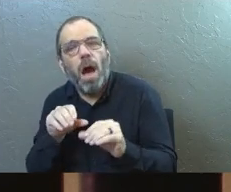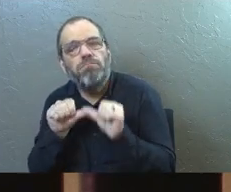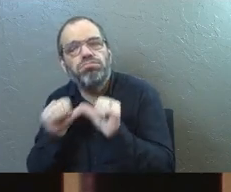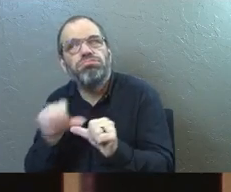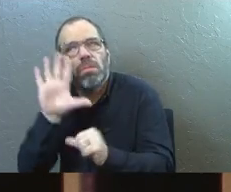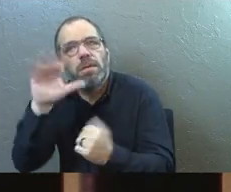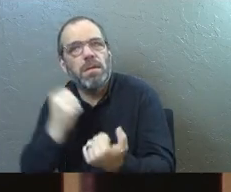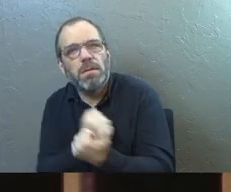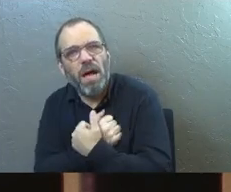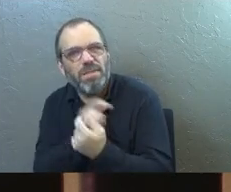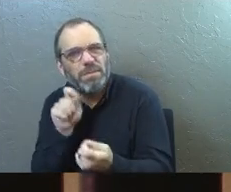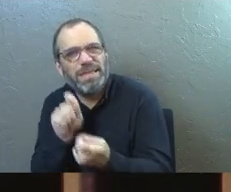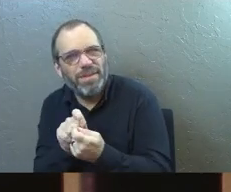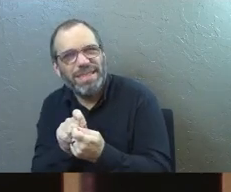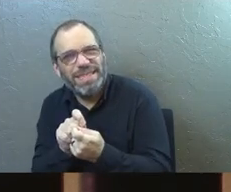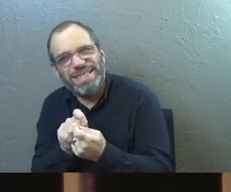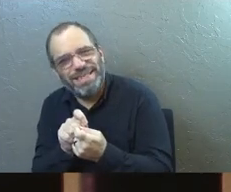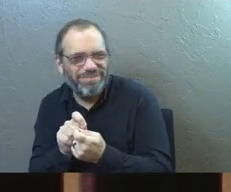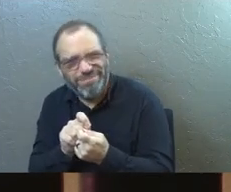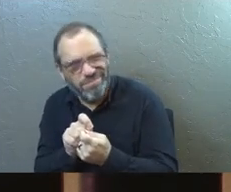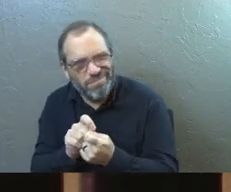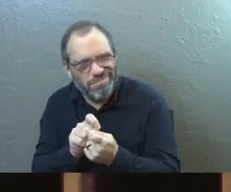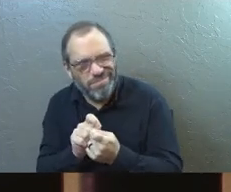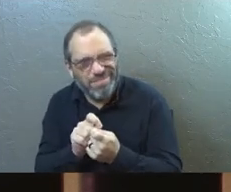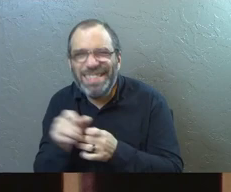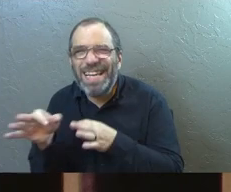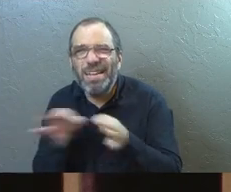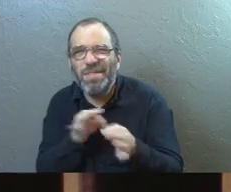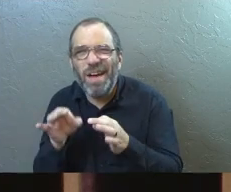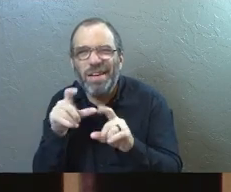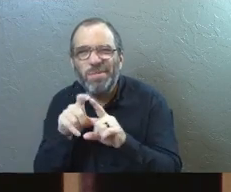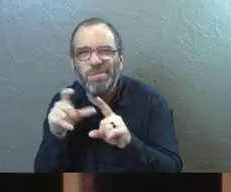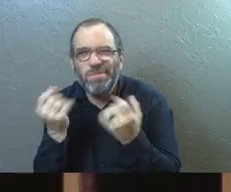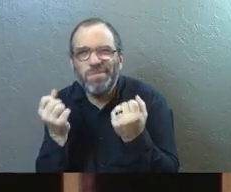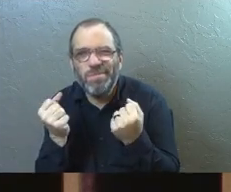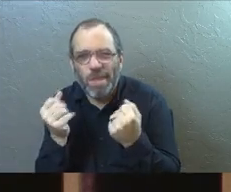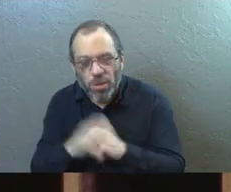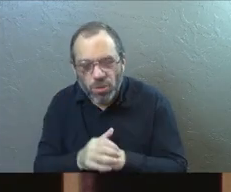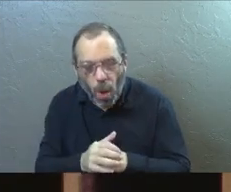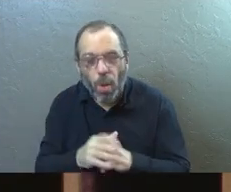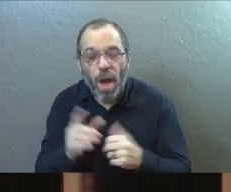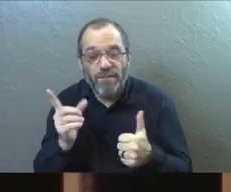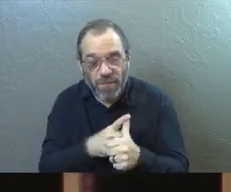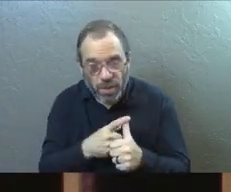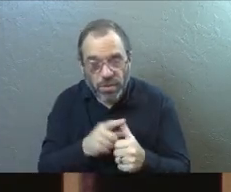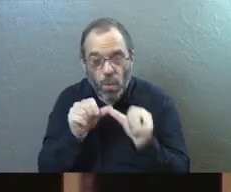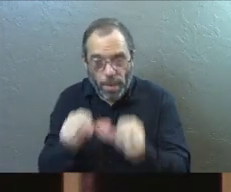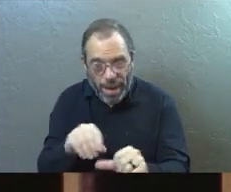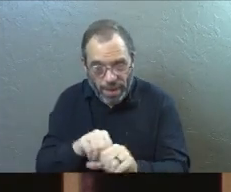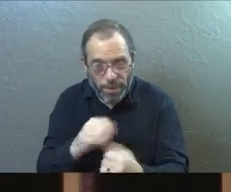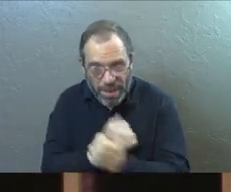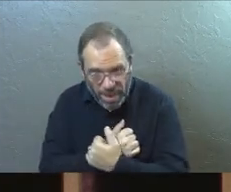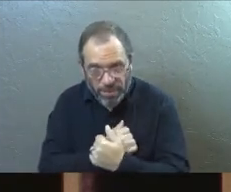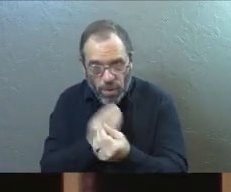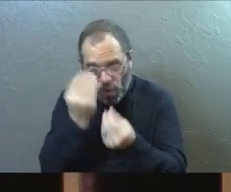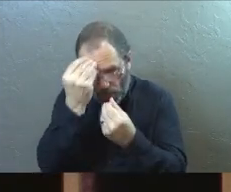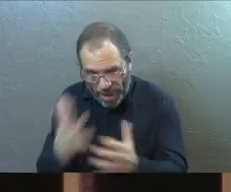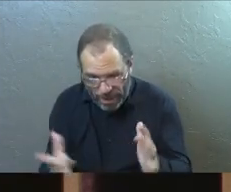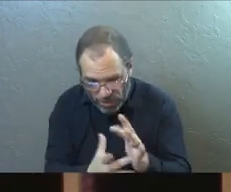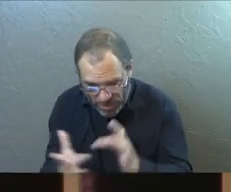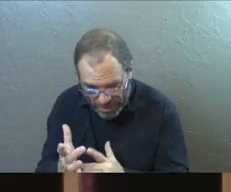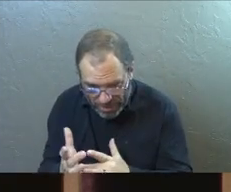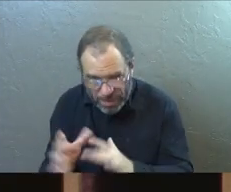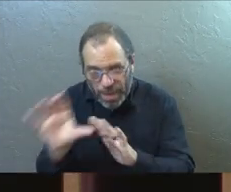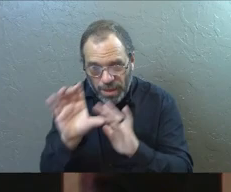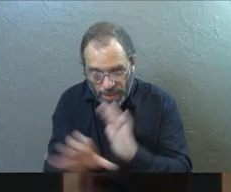in his love more specifically. He's kind of defining it for us right now. If you remain in his love, step one, then you'll obey his commandments. And